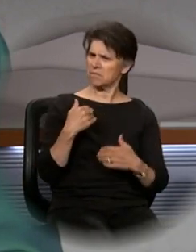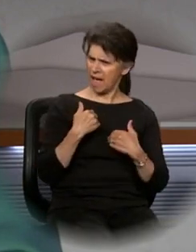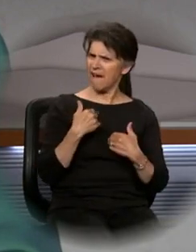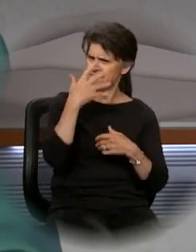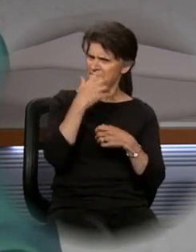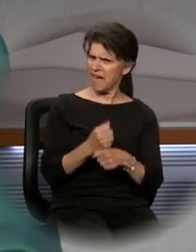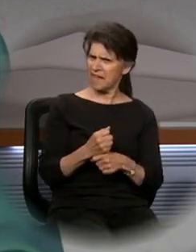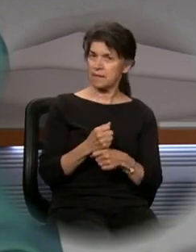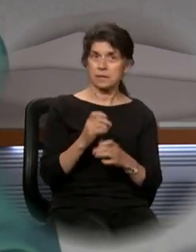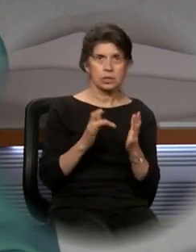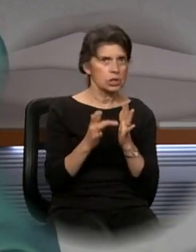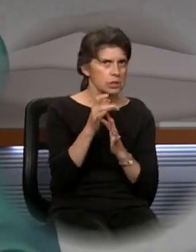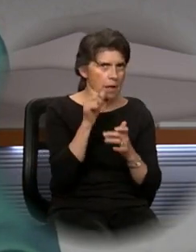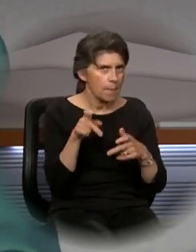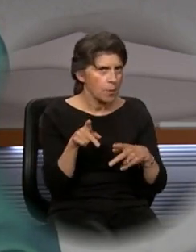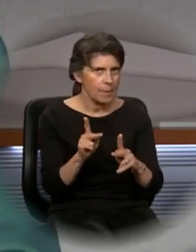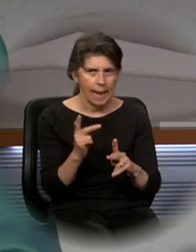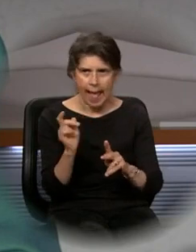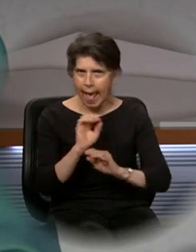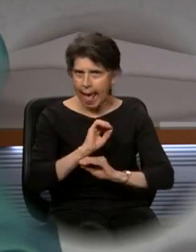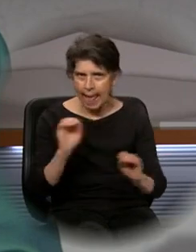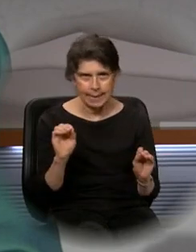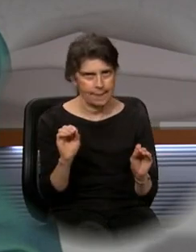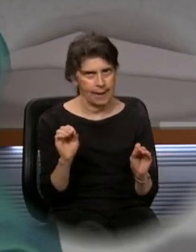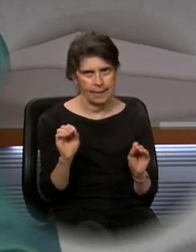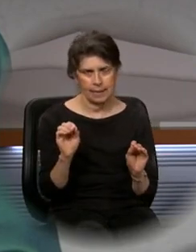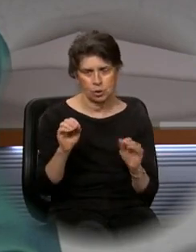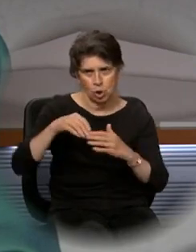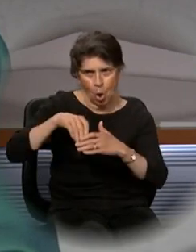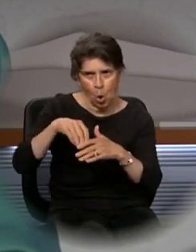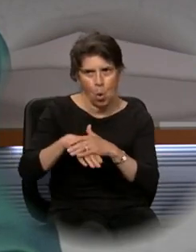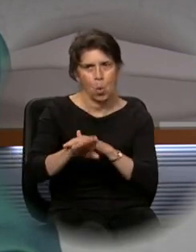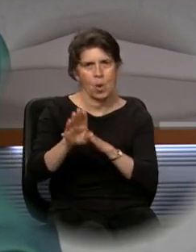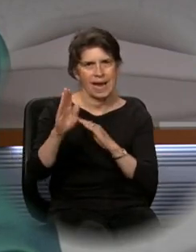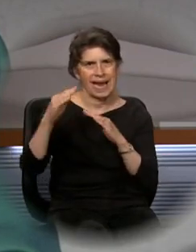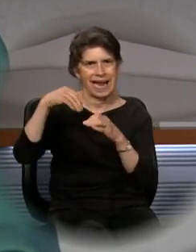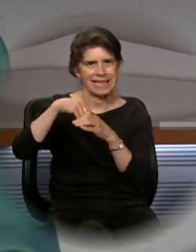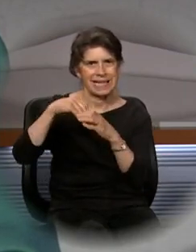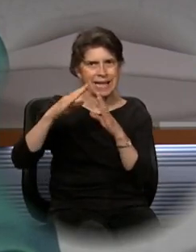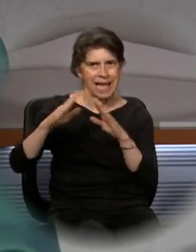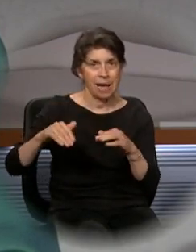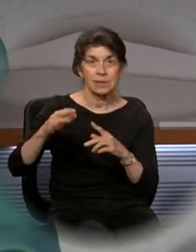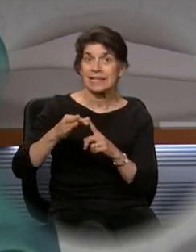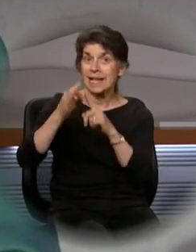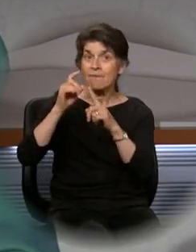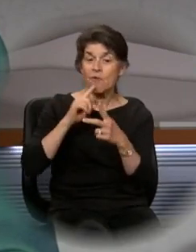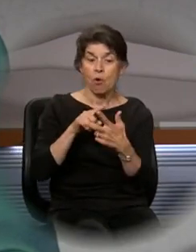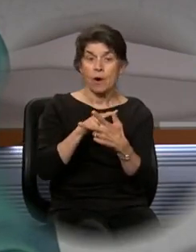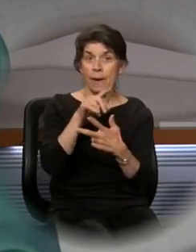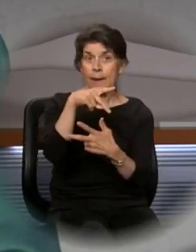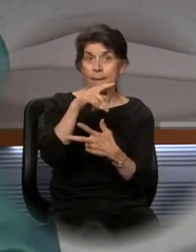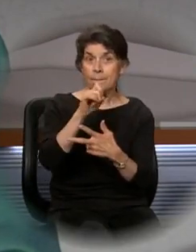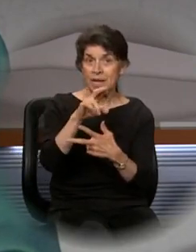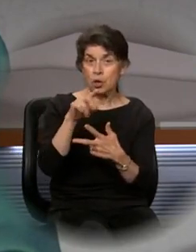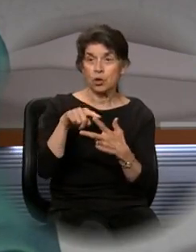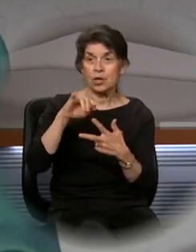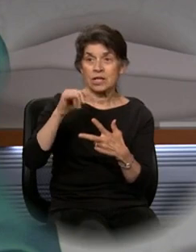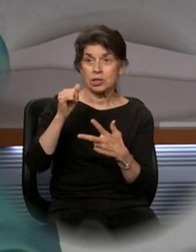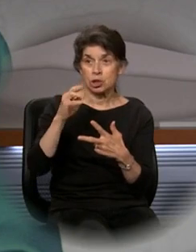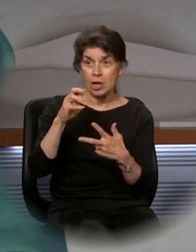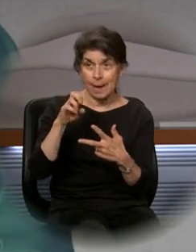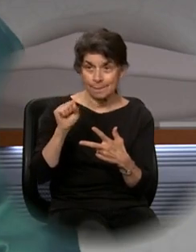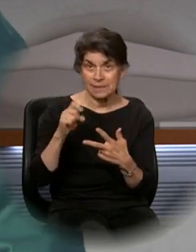He did not allow anyone to accompany him inside except Peter, James, and John, the brother of James.